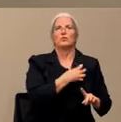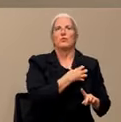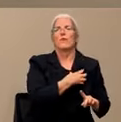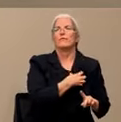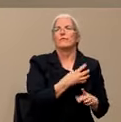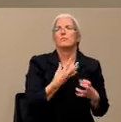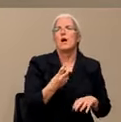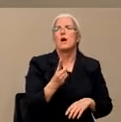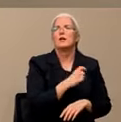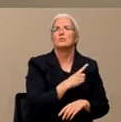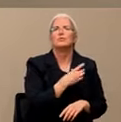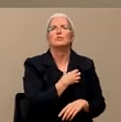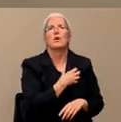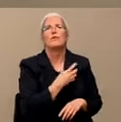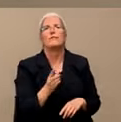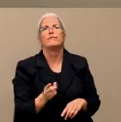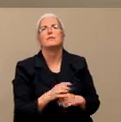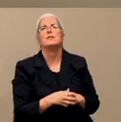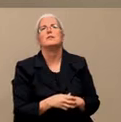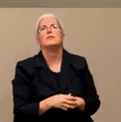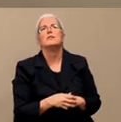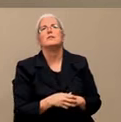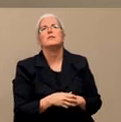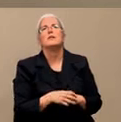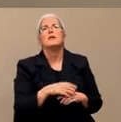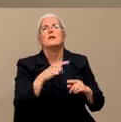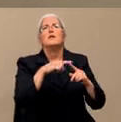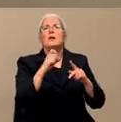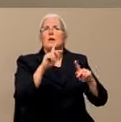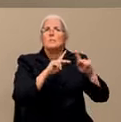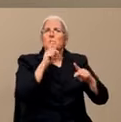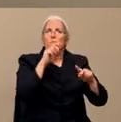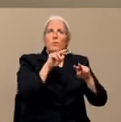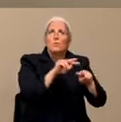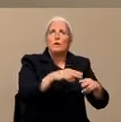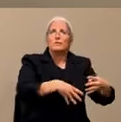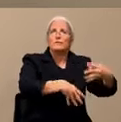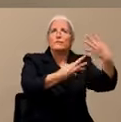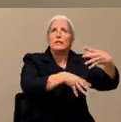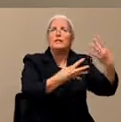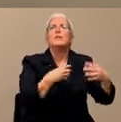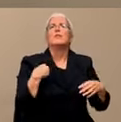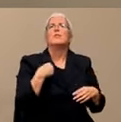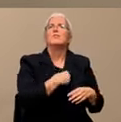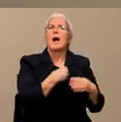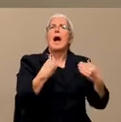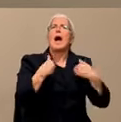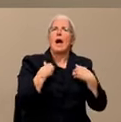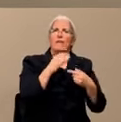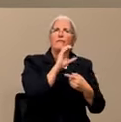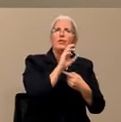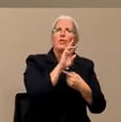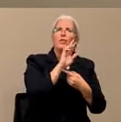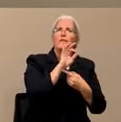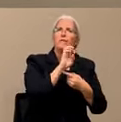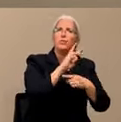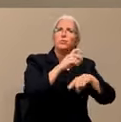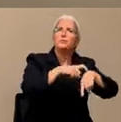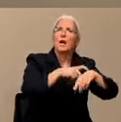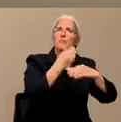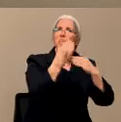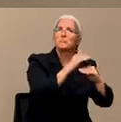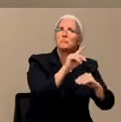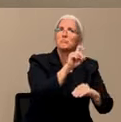So, Sheriff, again, this is coming in from one of the people watching tonight. Is there a curfew in Stanislaus County right now? No. There is no